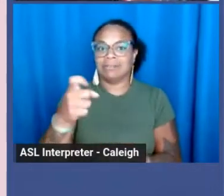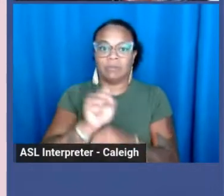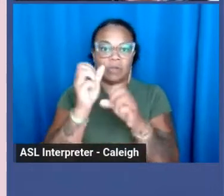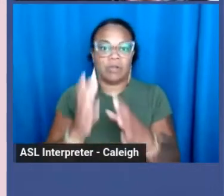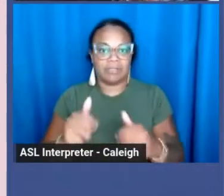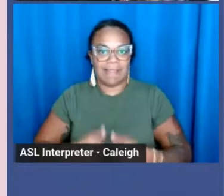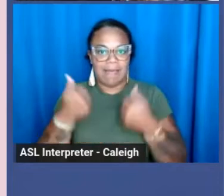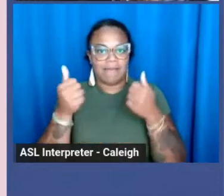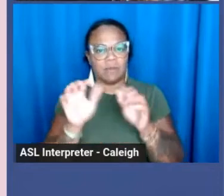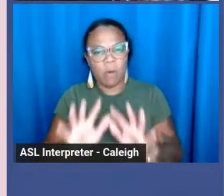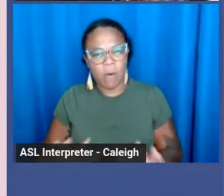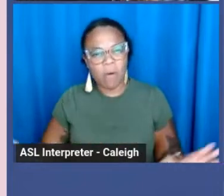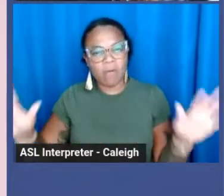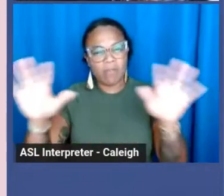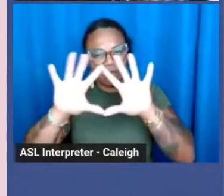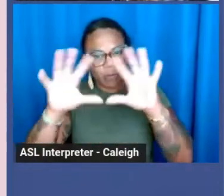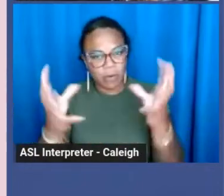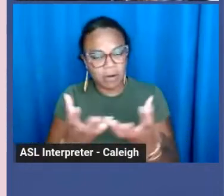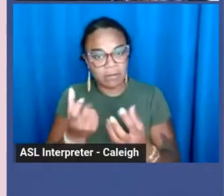Sex work is work.